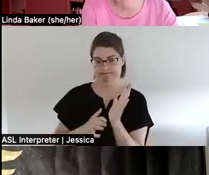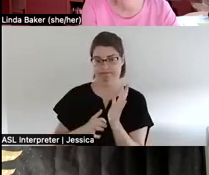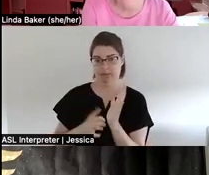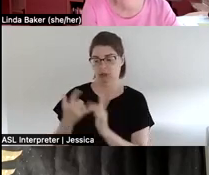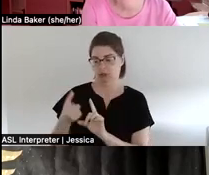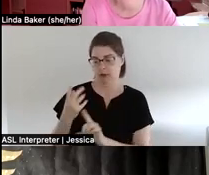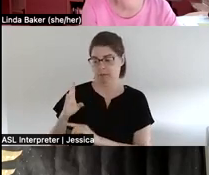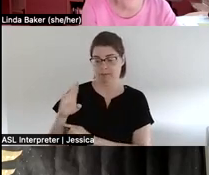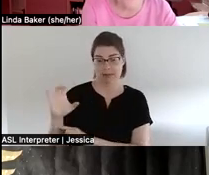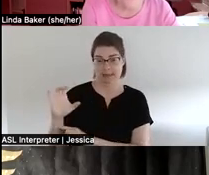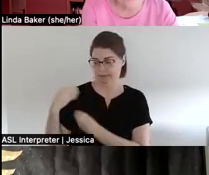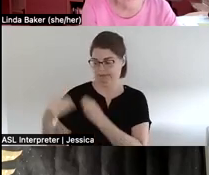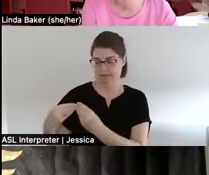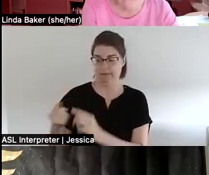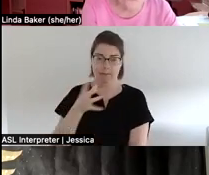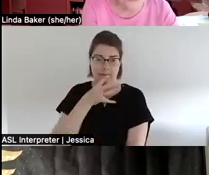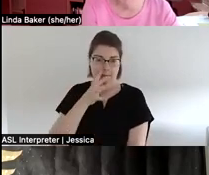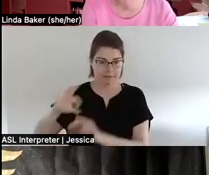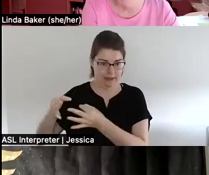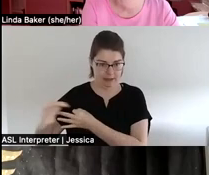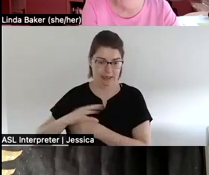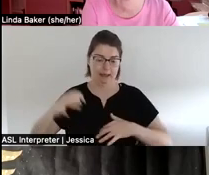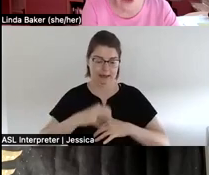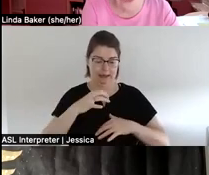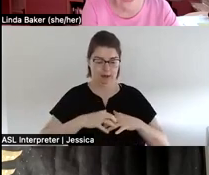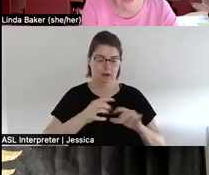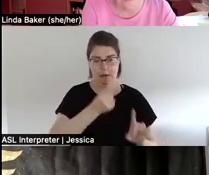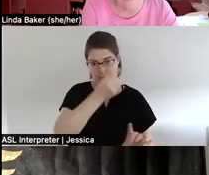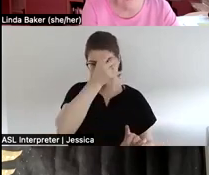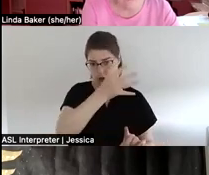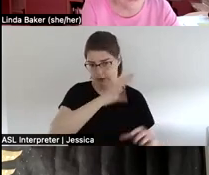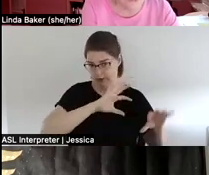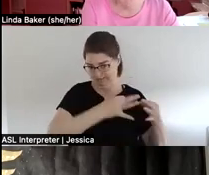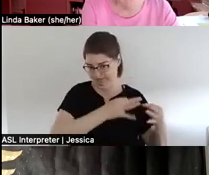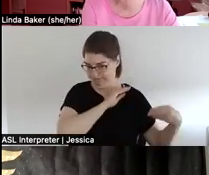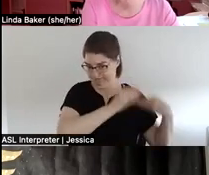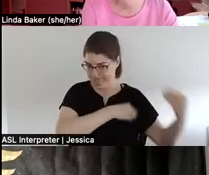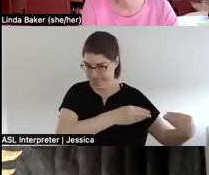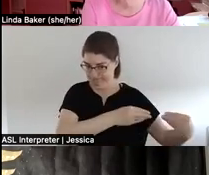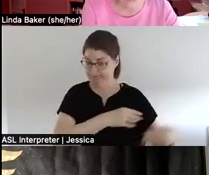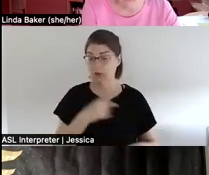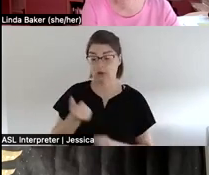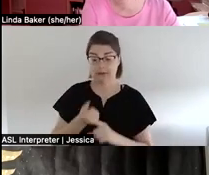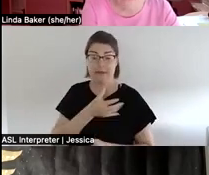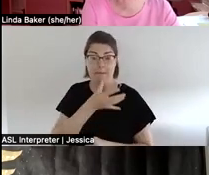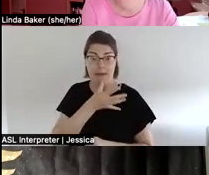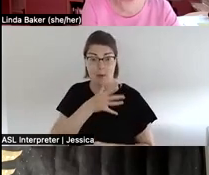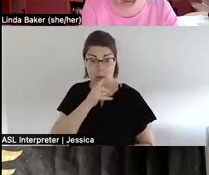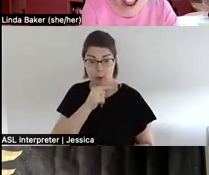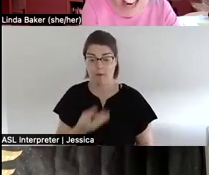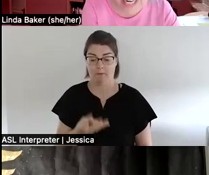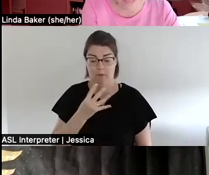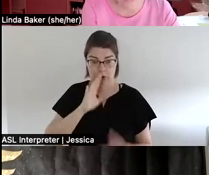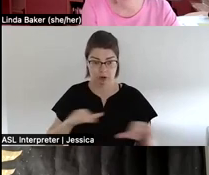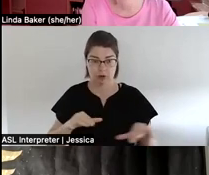ancestry on her mother's side and First Nations on her father's side. A mother of four and Grandmother to